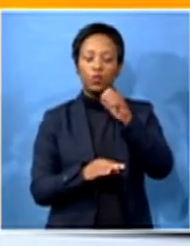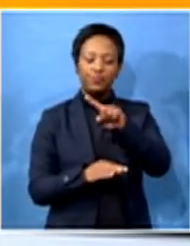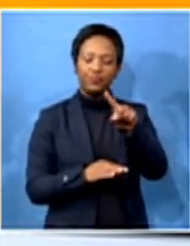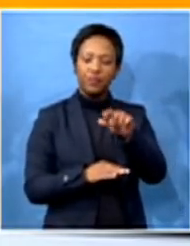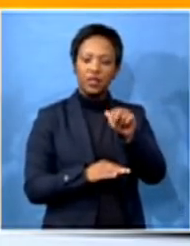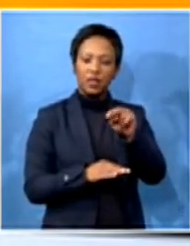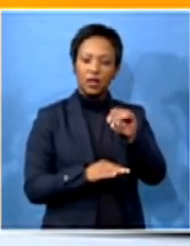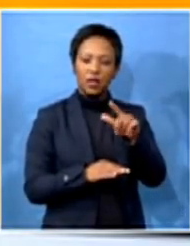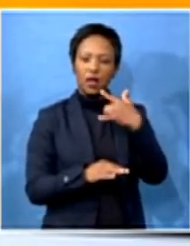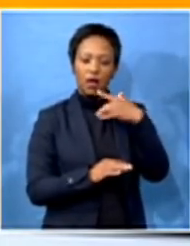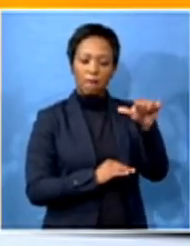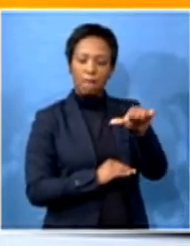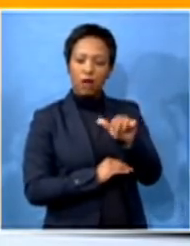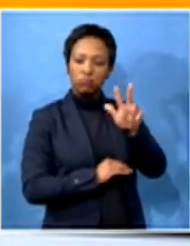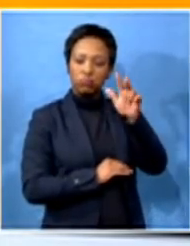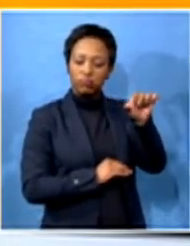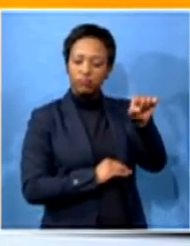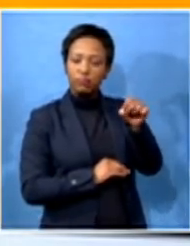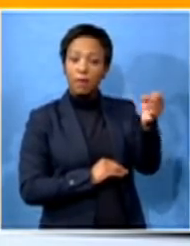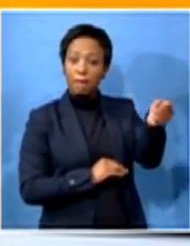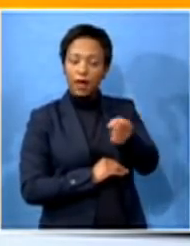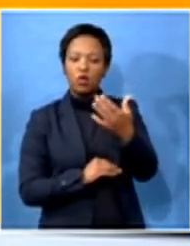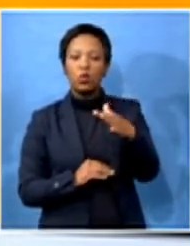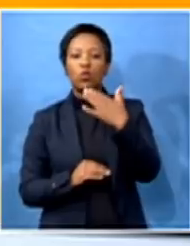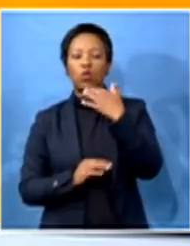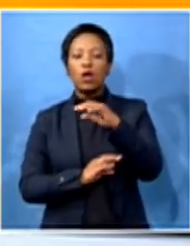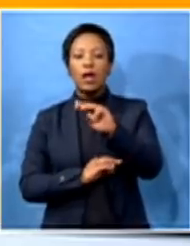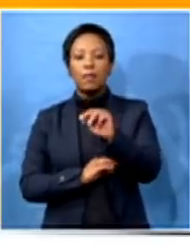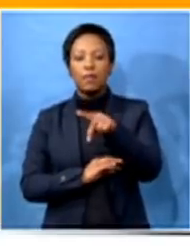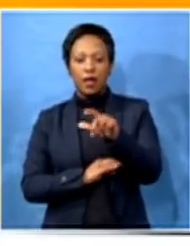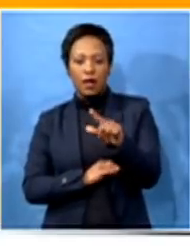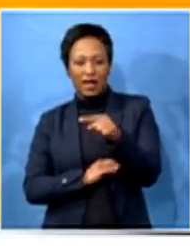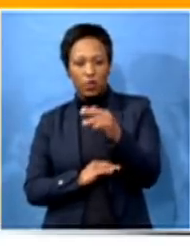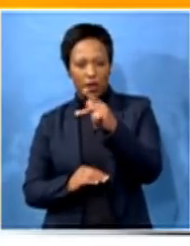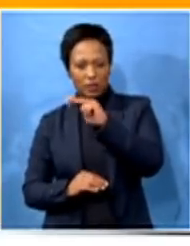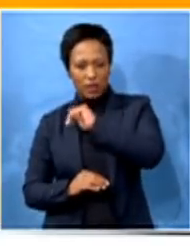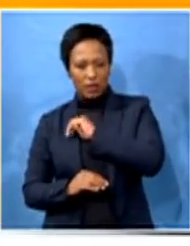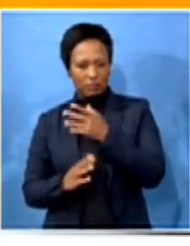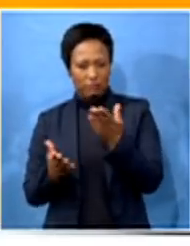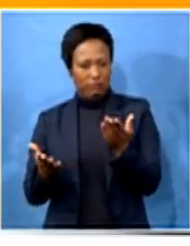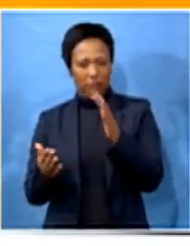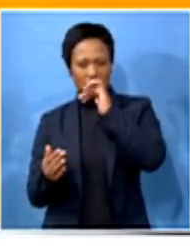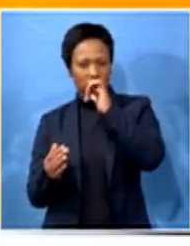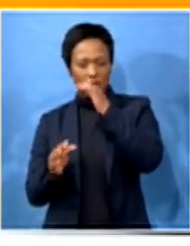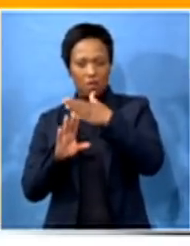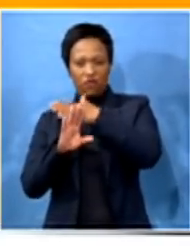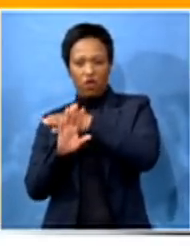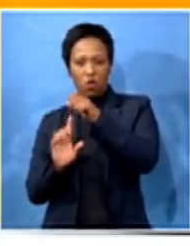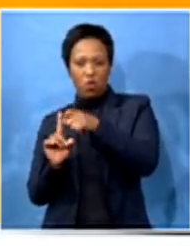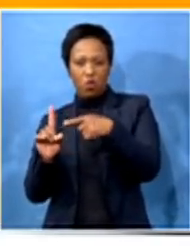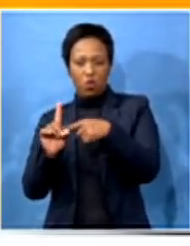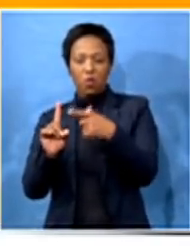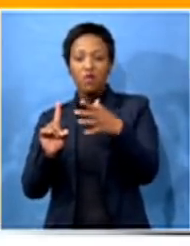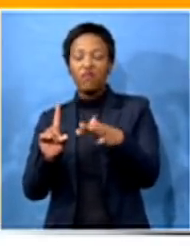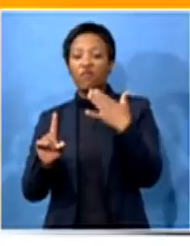ANC member of the Provincial Legislature or MPL in KwaZulu-Natal. And this, despite Kumete's ongoing fraud and